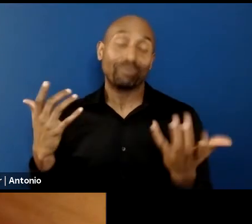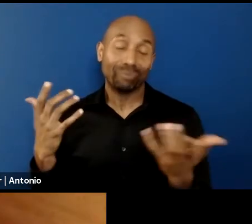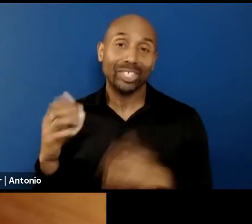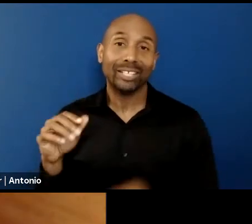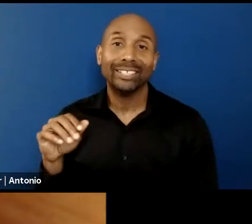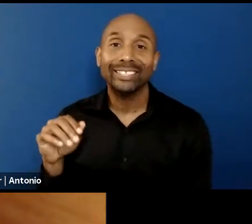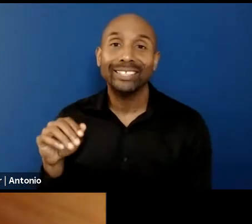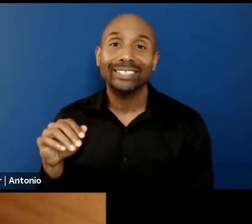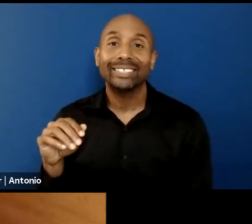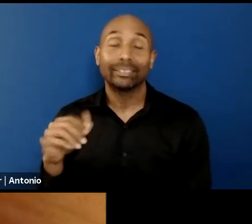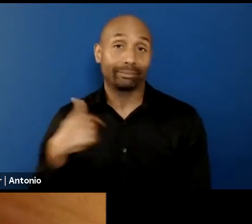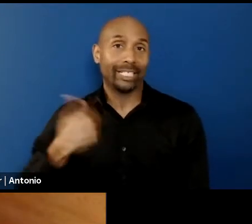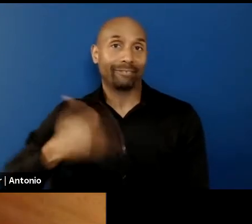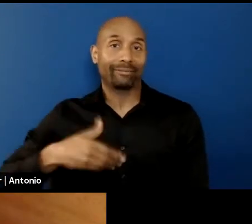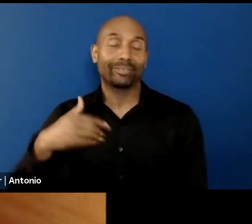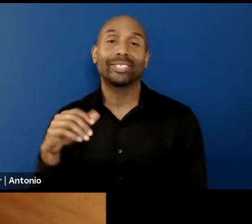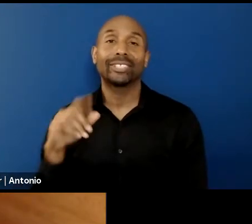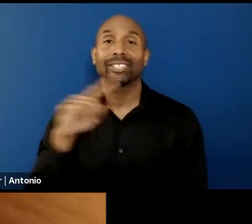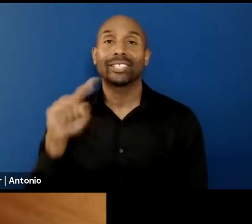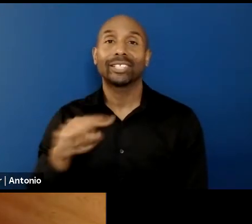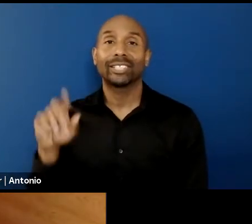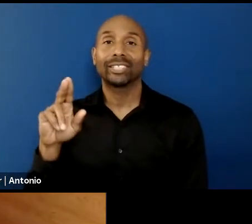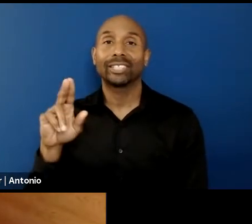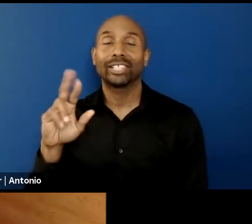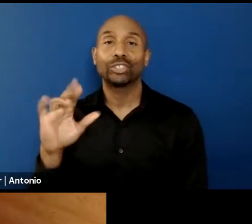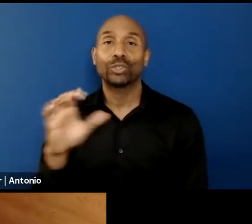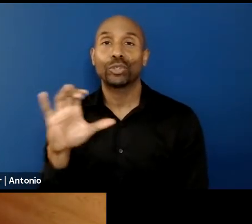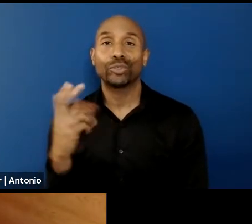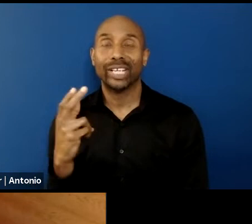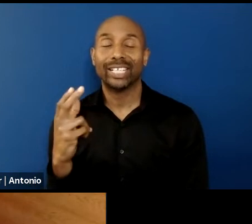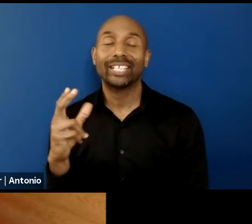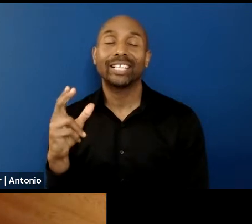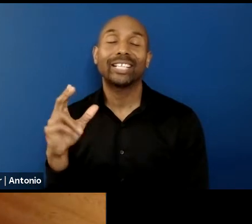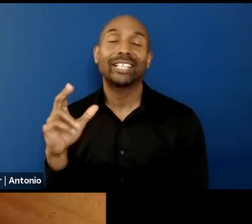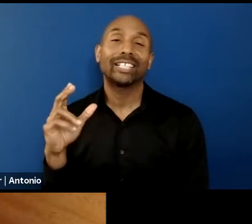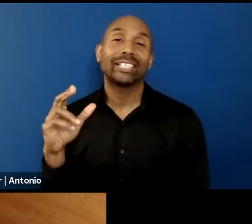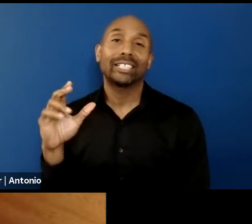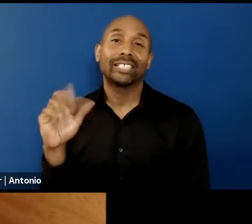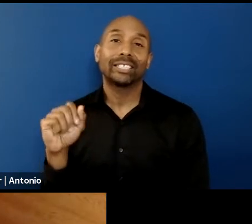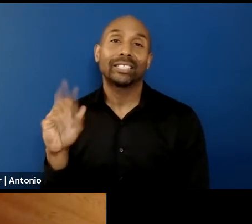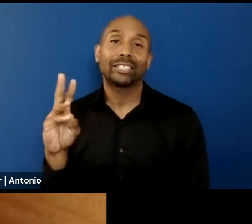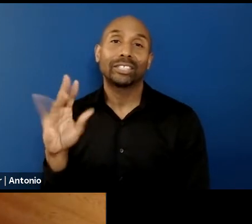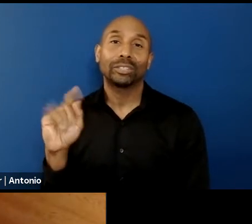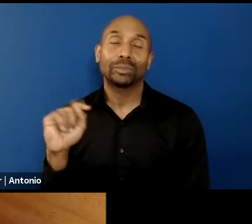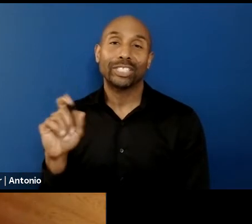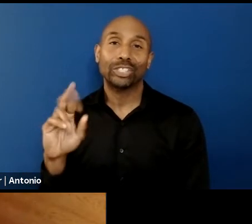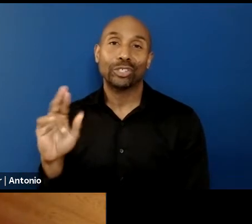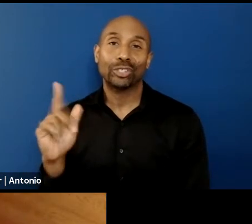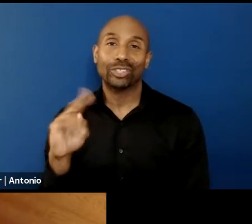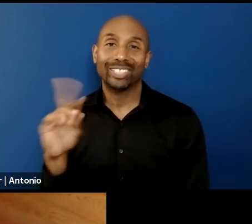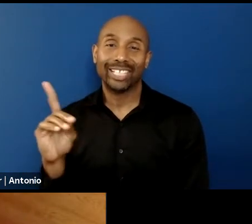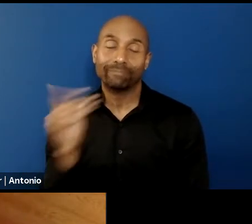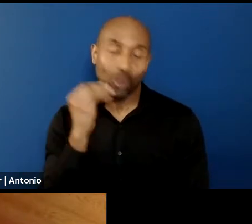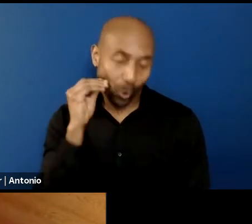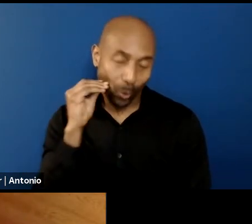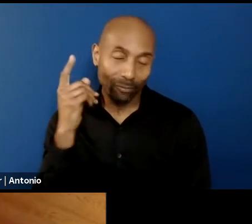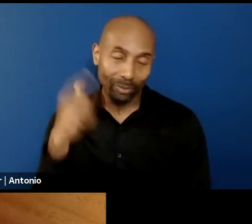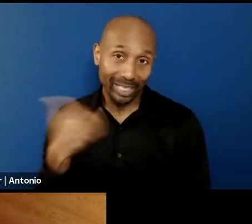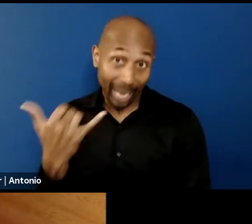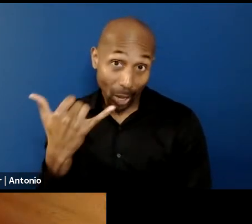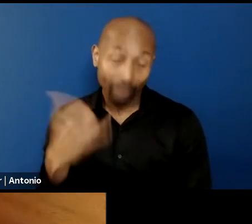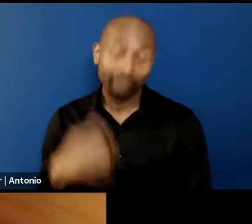Zurich, Switzerland, my hometown right now, and probably a lot of you are on the U.S. continent,